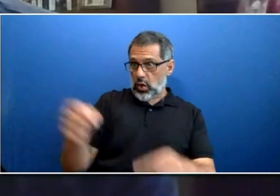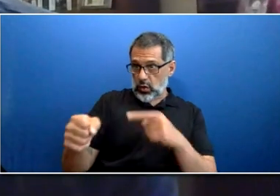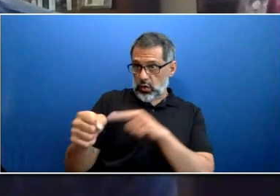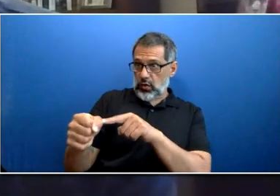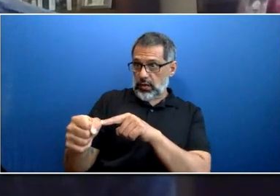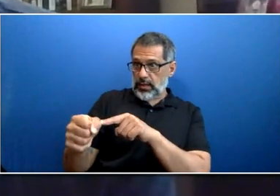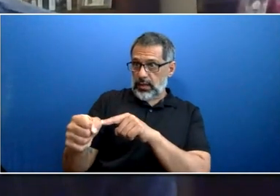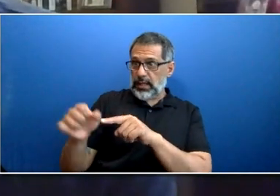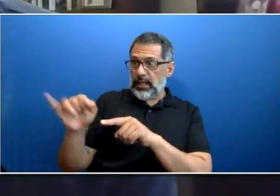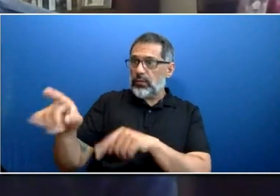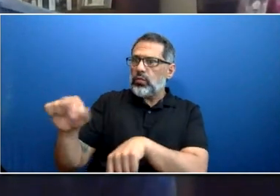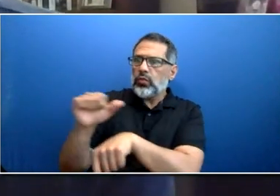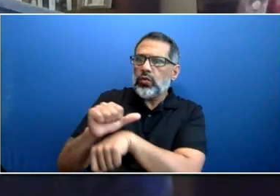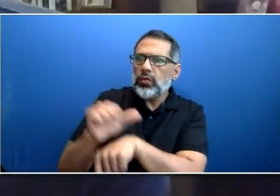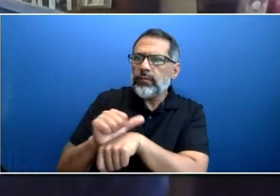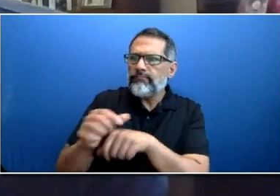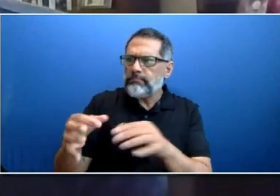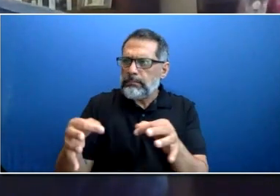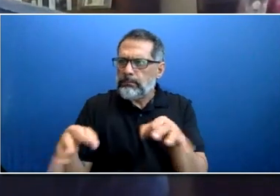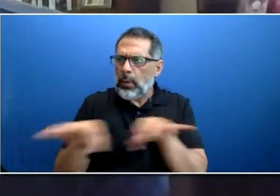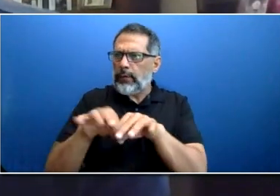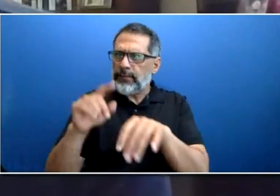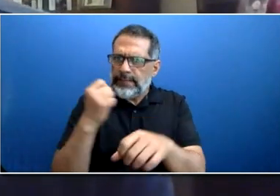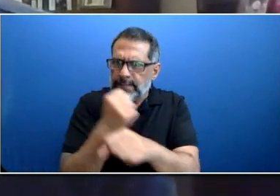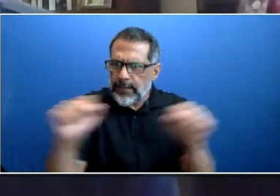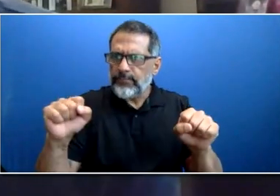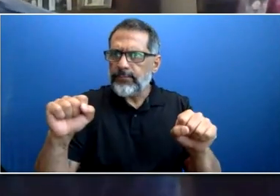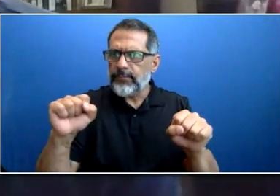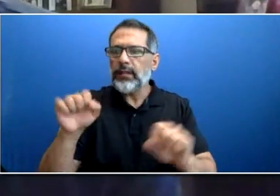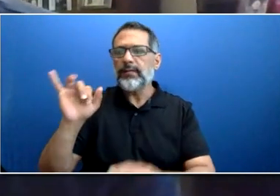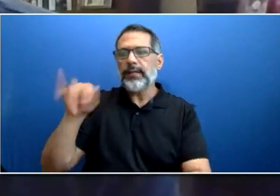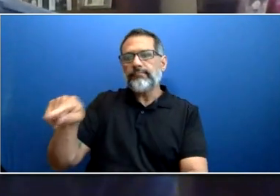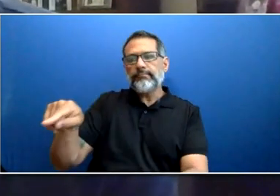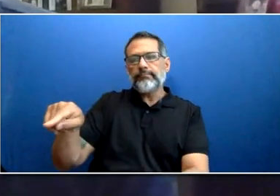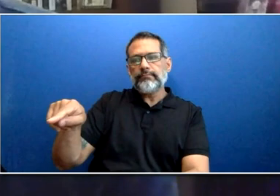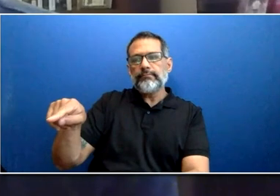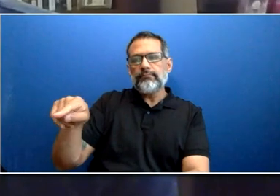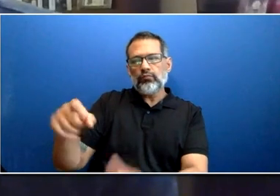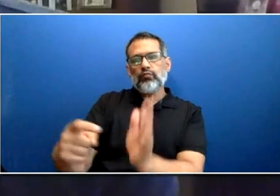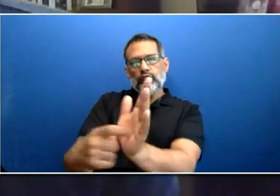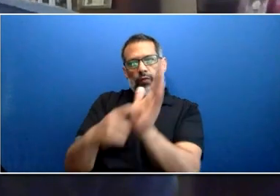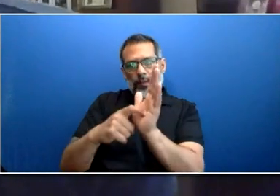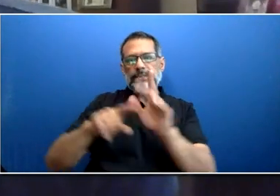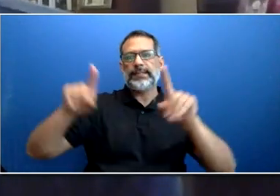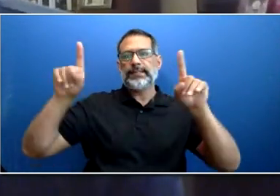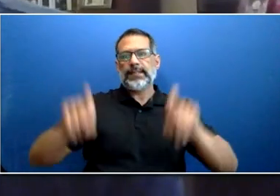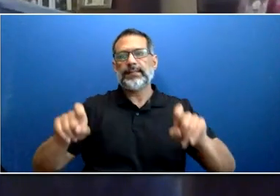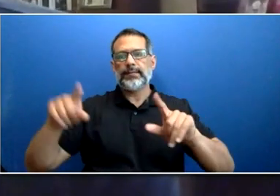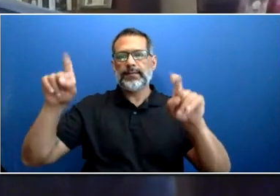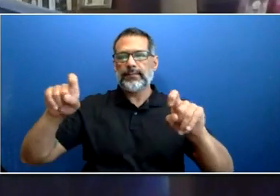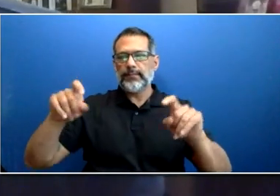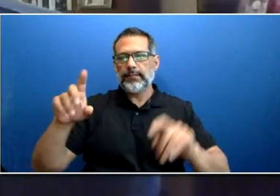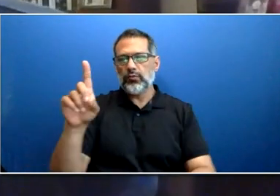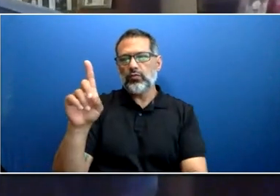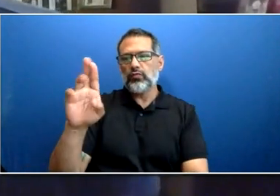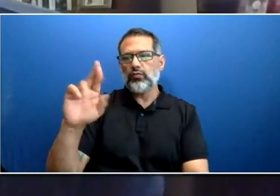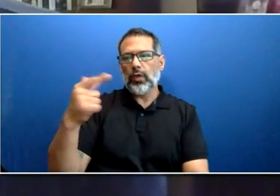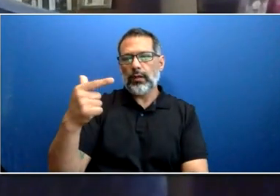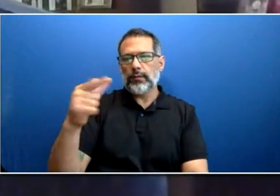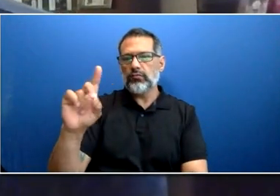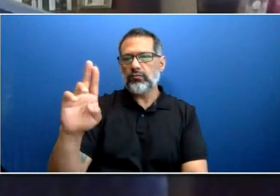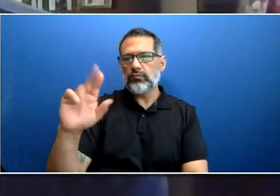required to complete a drug test as part of the certification process. So, further information on these details will be provided at that time.